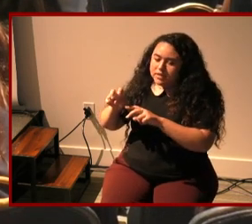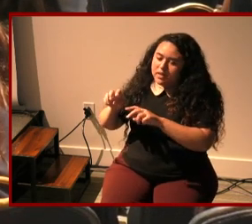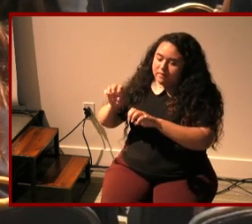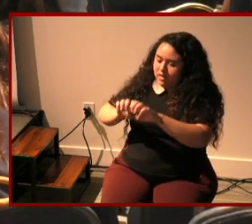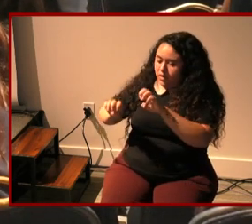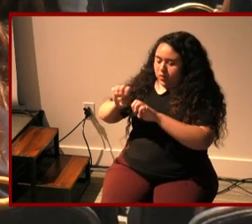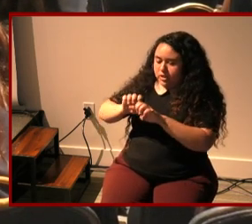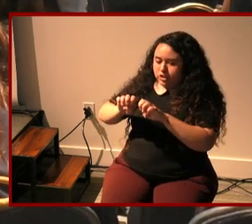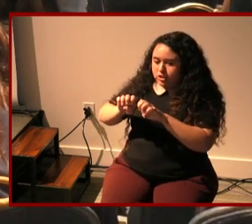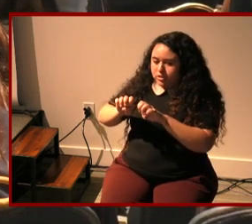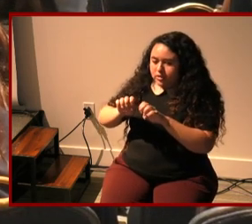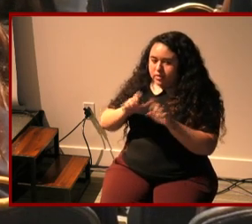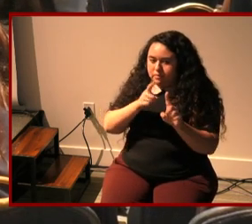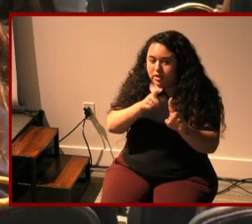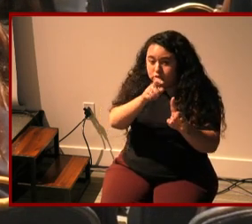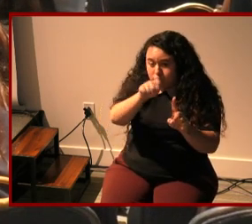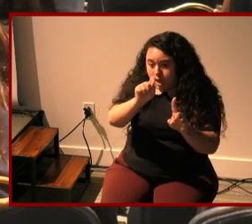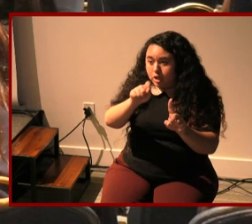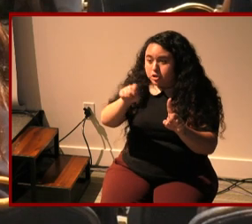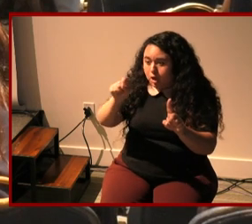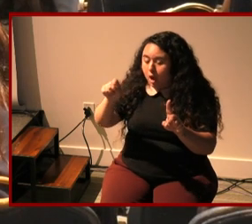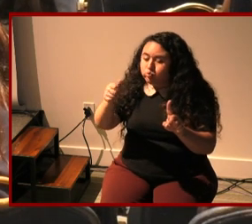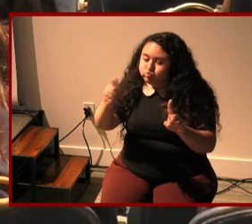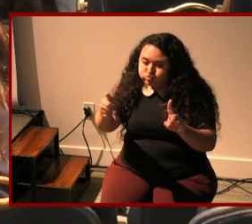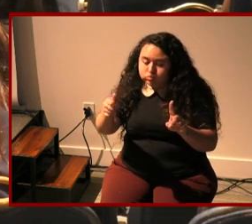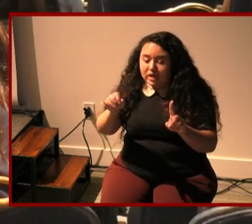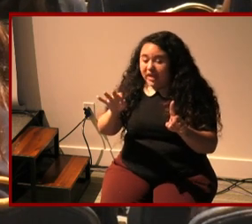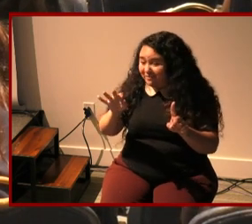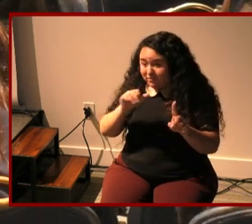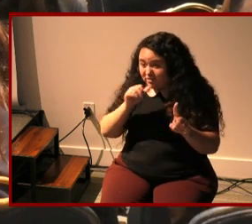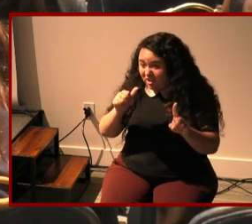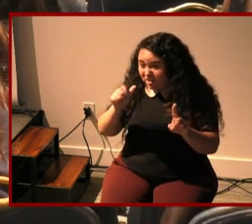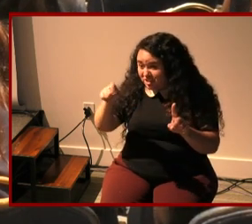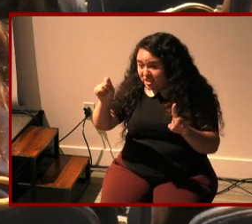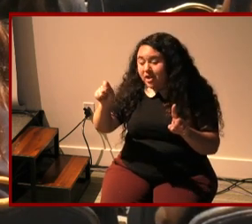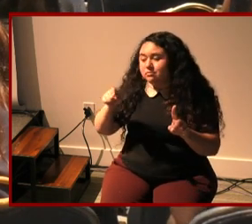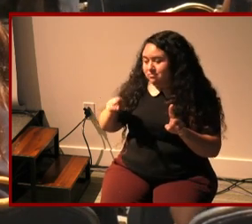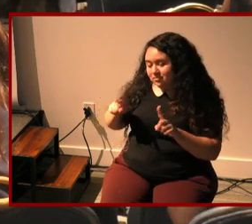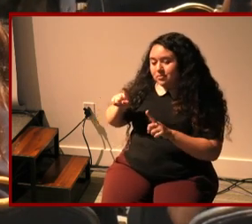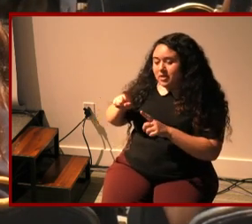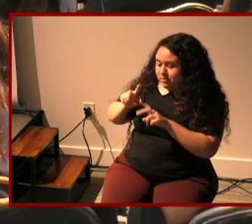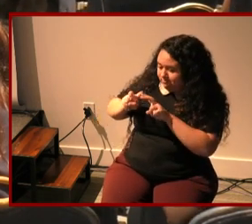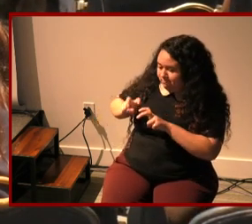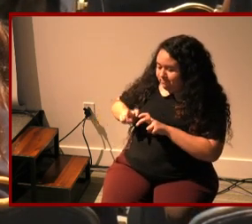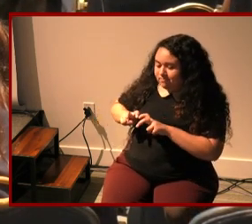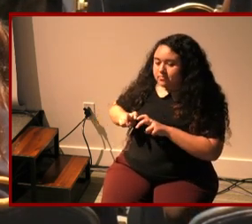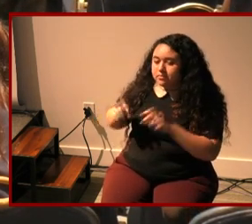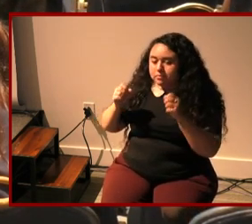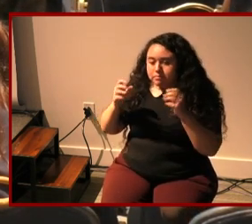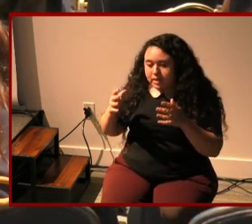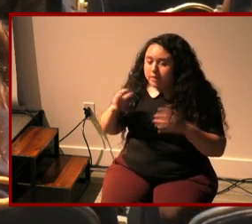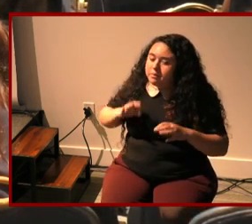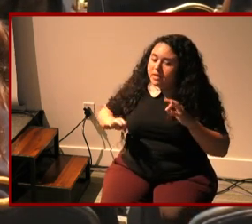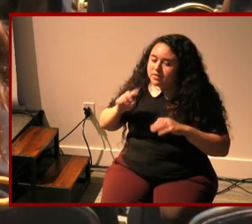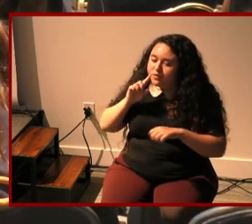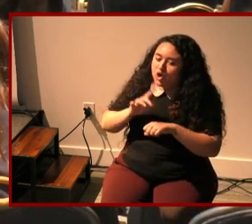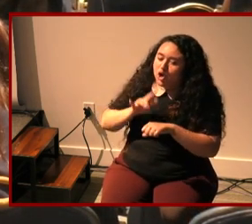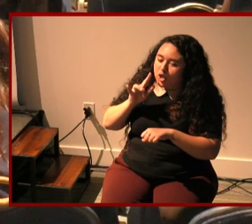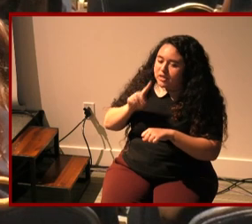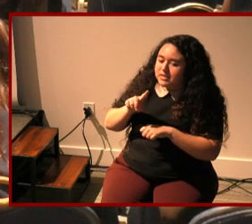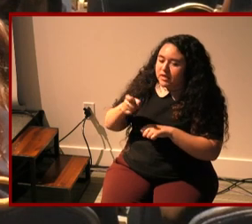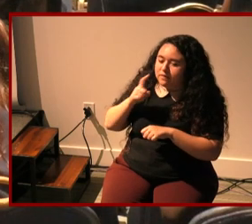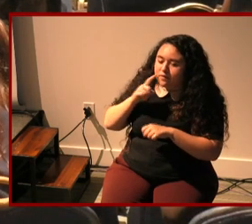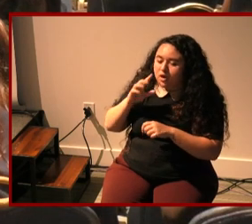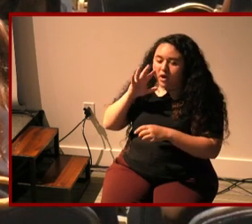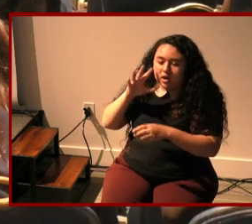and so we know that there are many benefits to early diagnosis especially for autistic children and you know we know this from